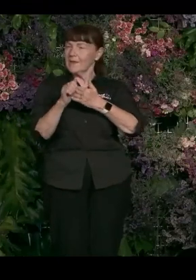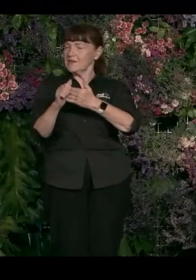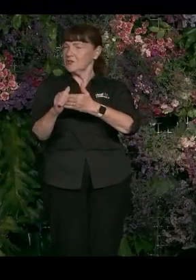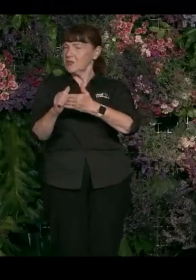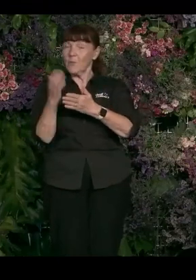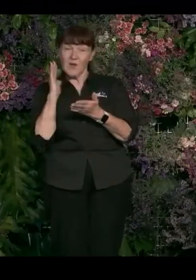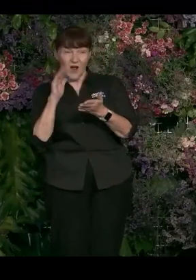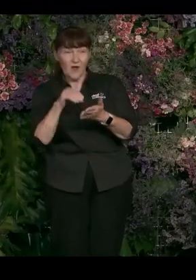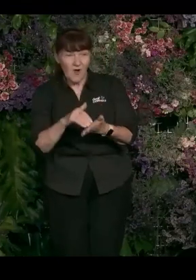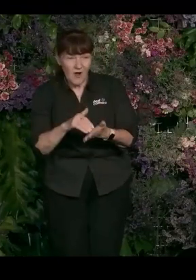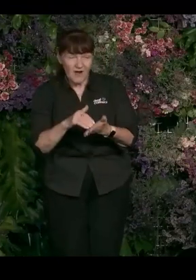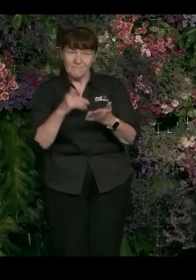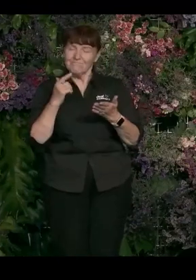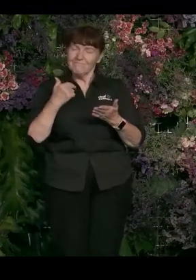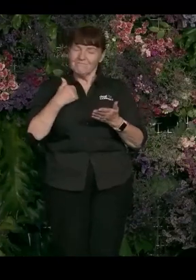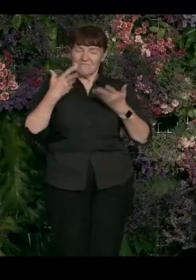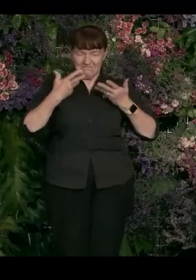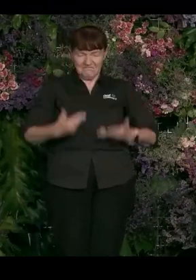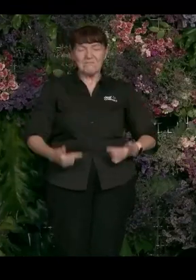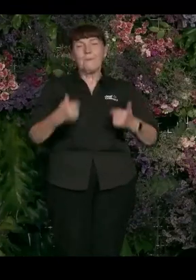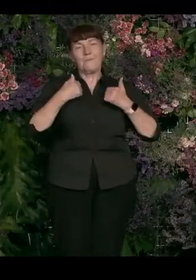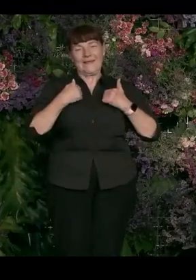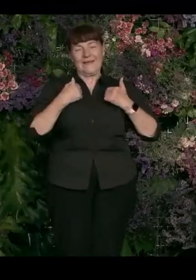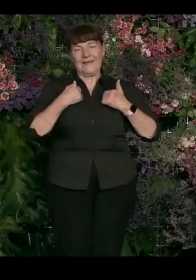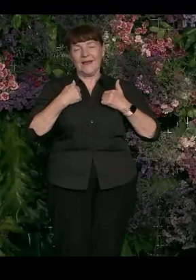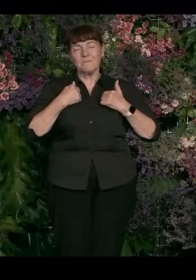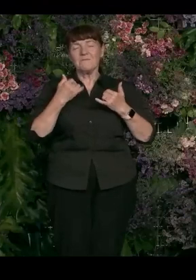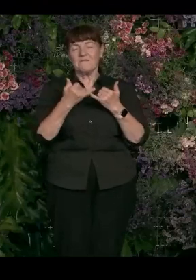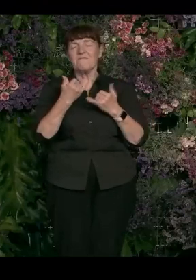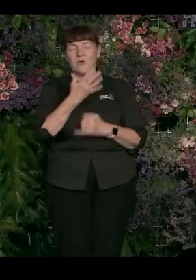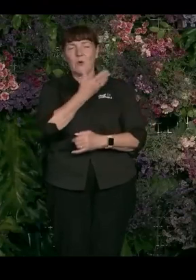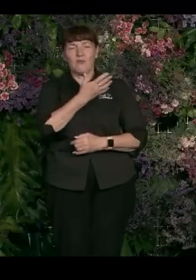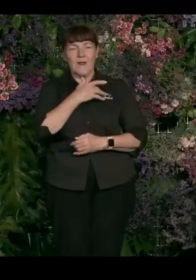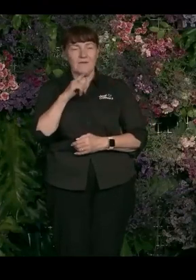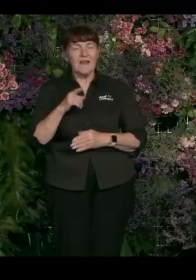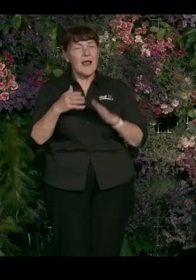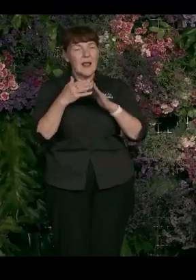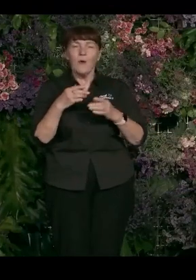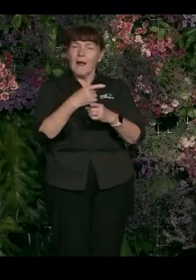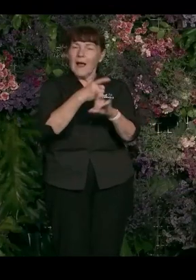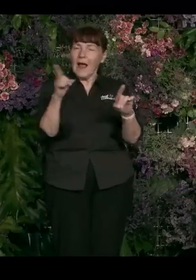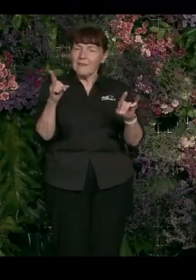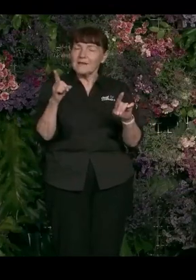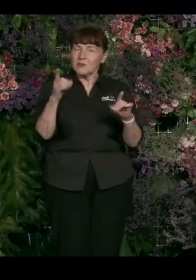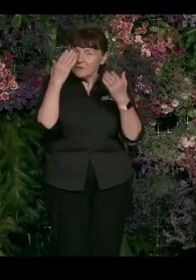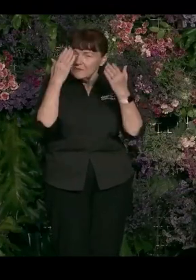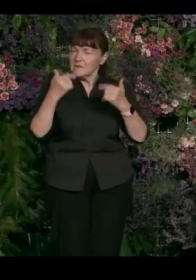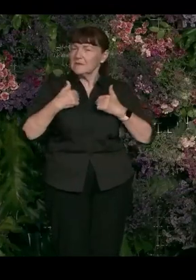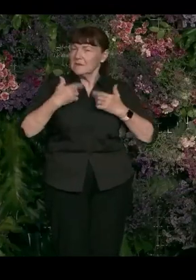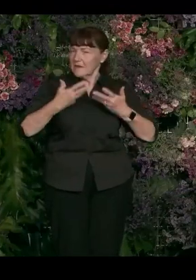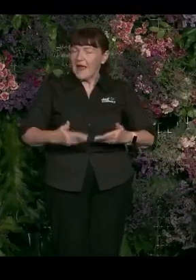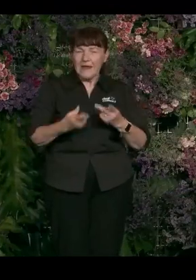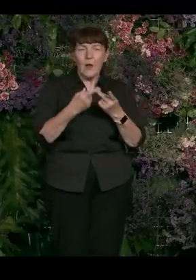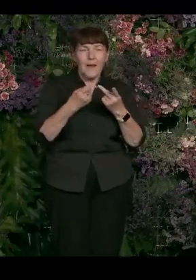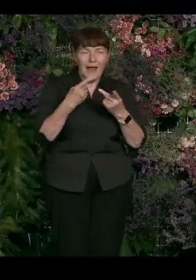So when I rock up, I rock up as the total package and I'm incredibly proud of that. And I think that helps others be that and helps